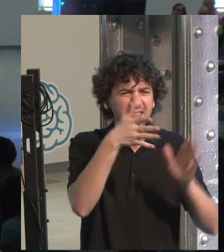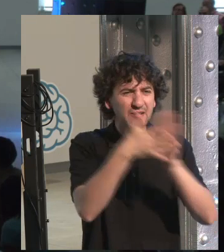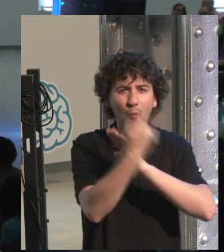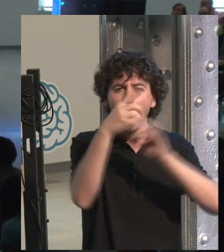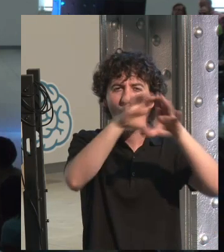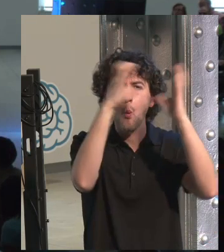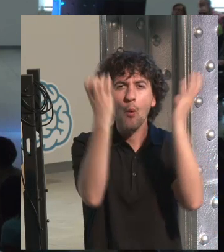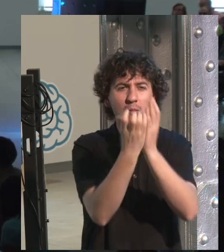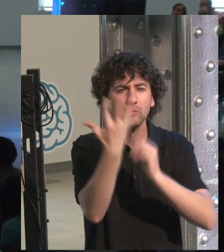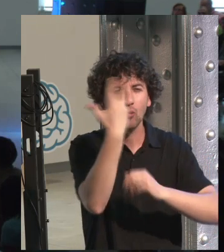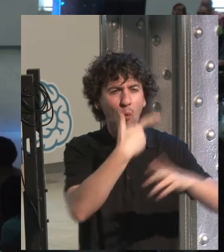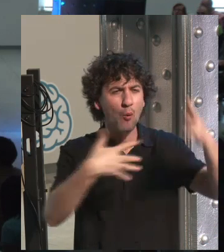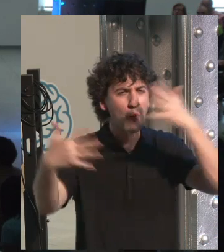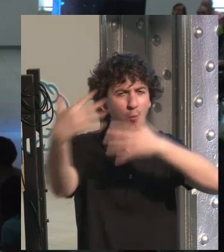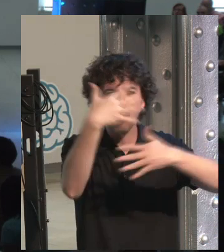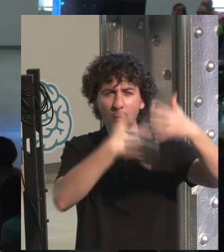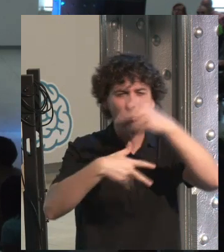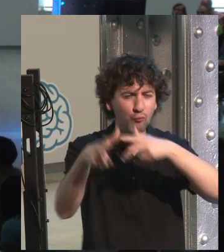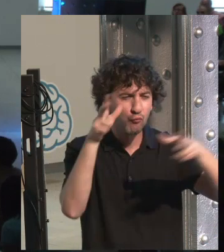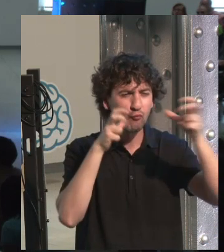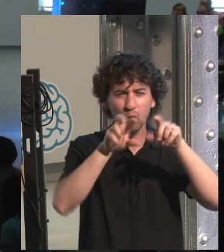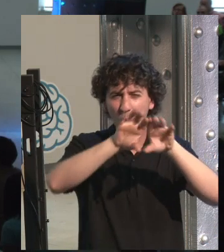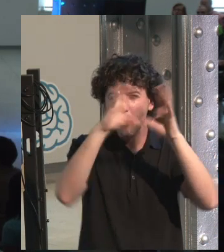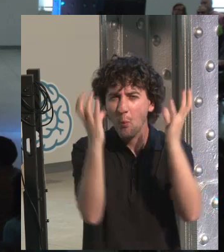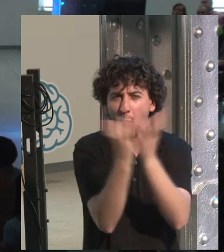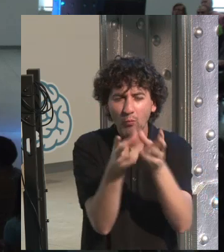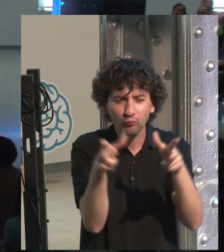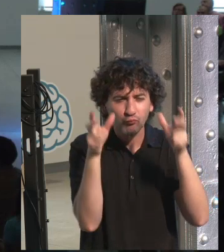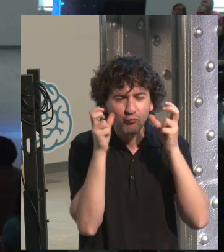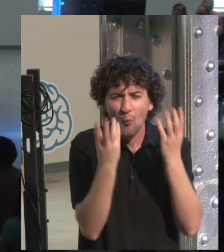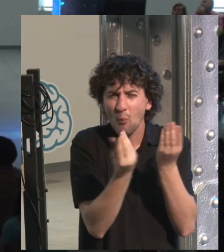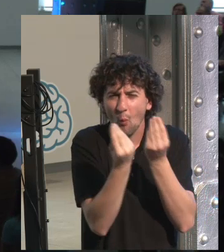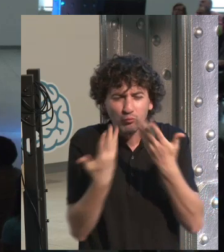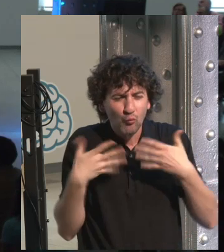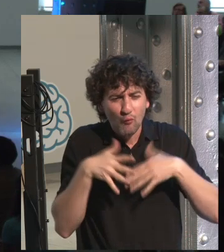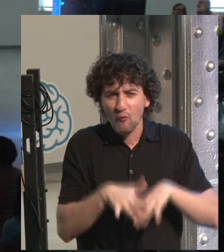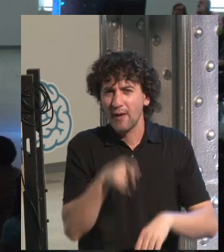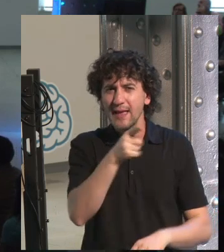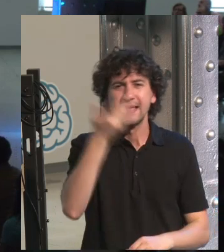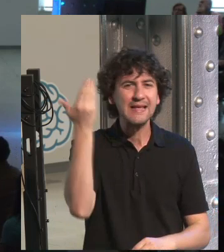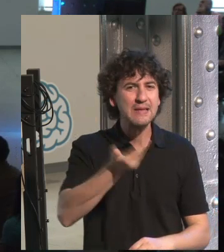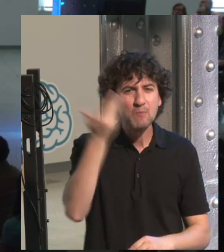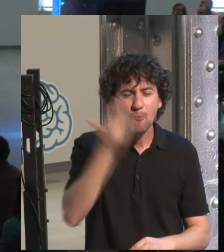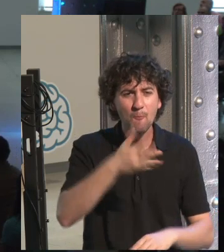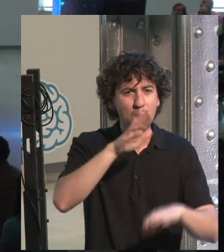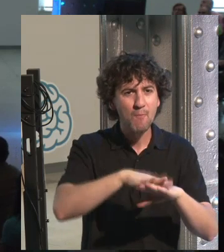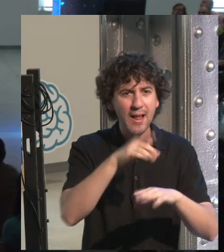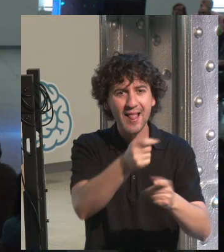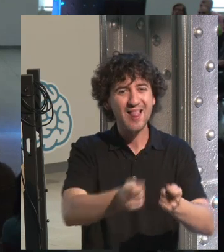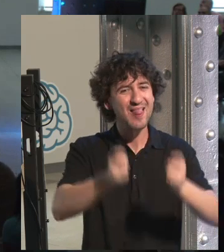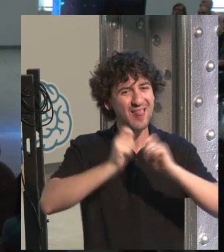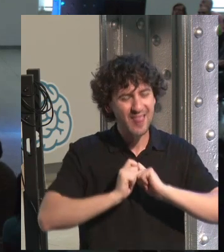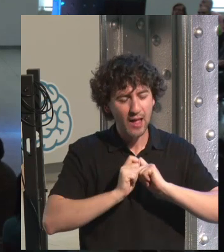touch the petals? How does it feel to smell a flower? These perceptions, these emotions that are